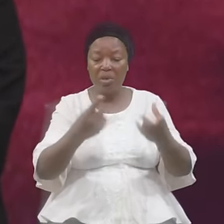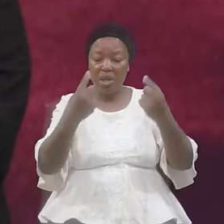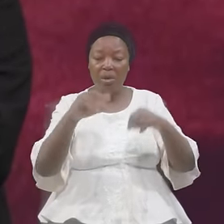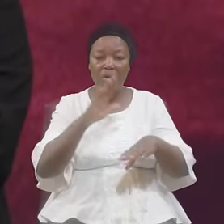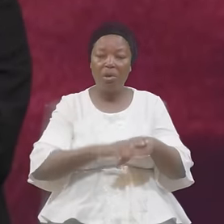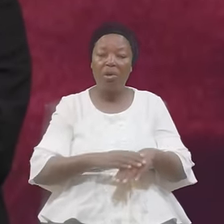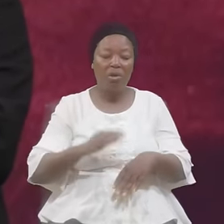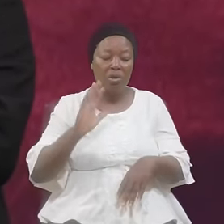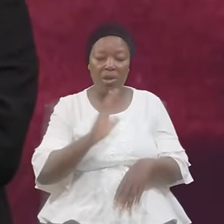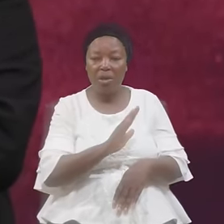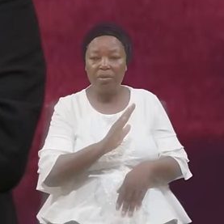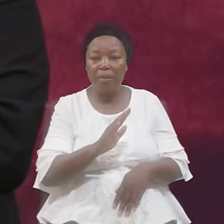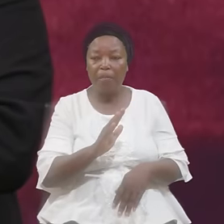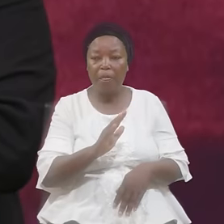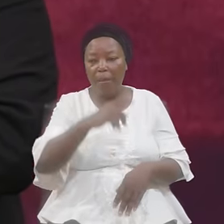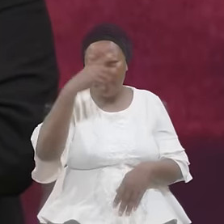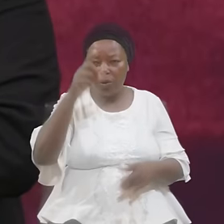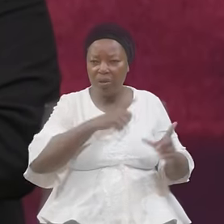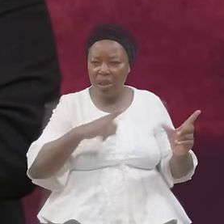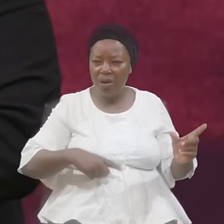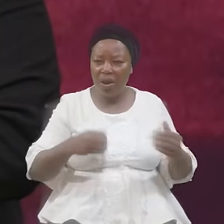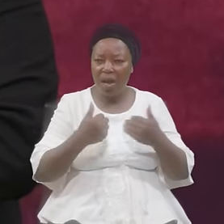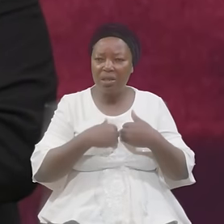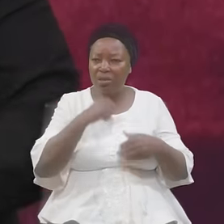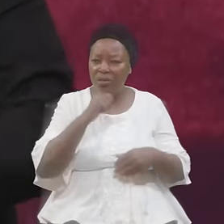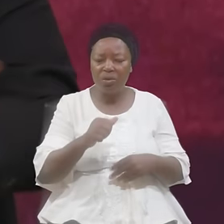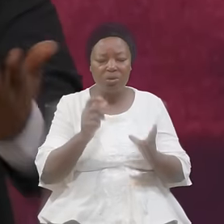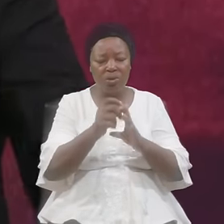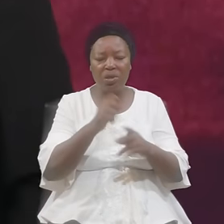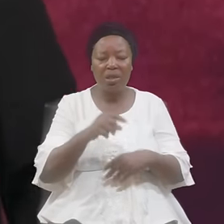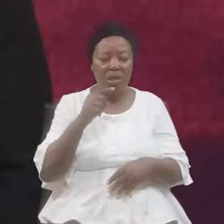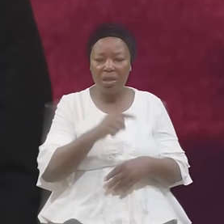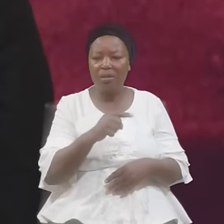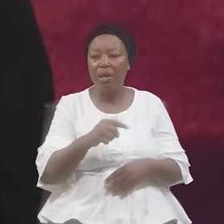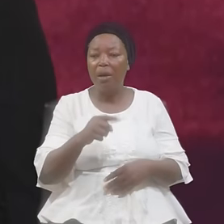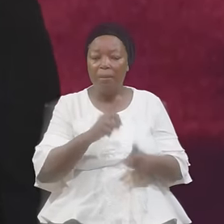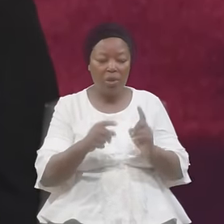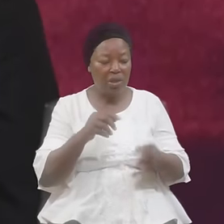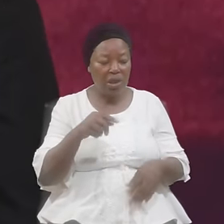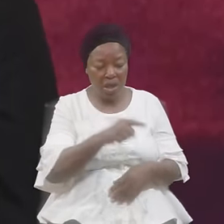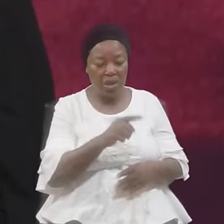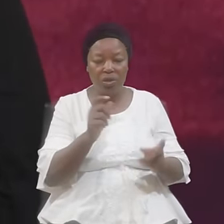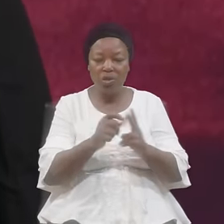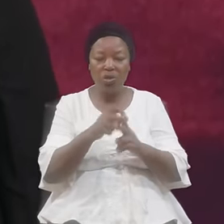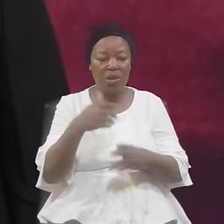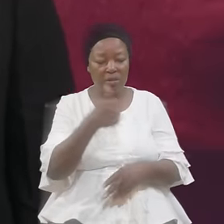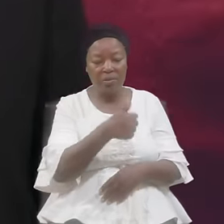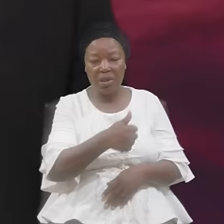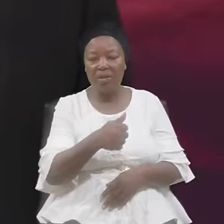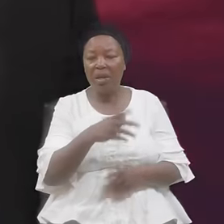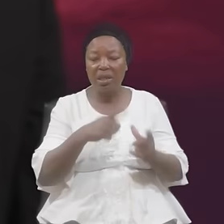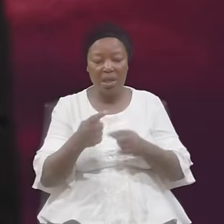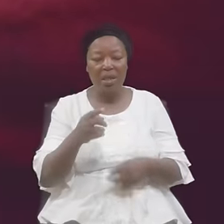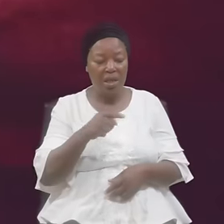Because The Lord Has Not Chosen Him And He Chosen Himself And He Died Under